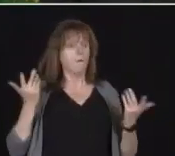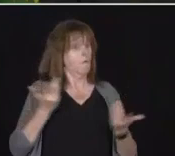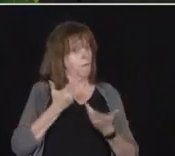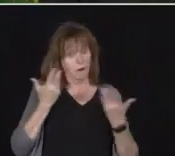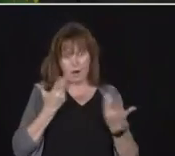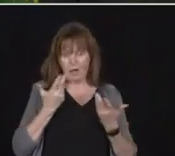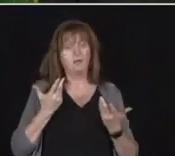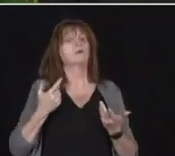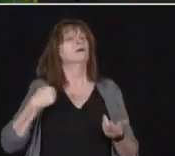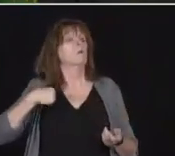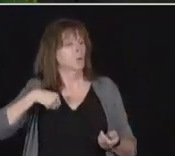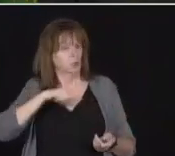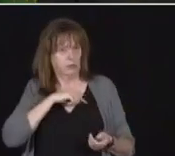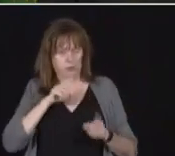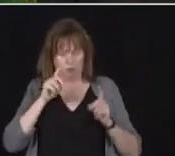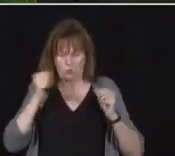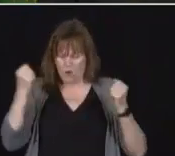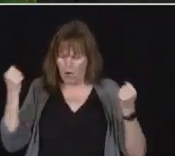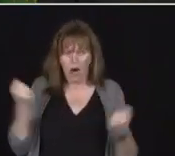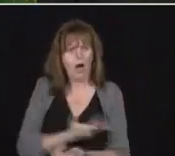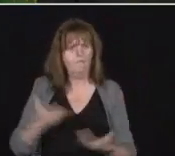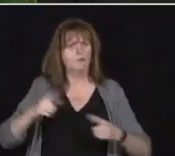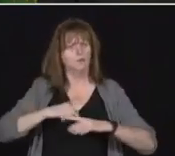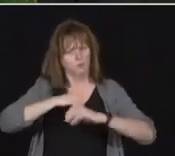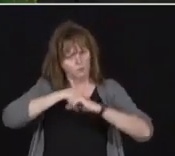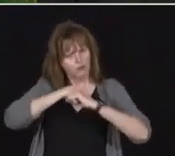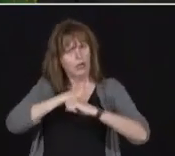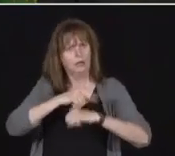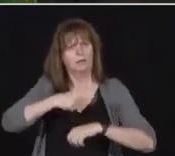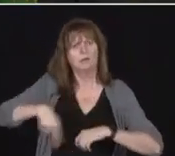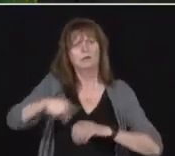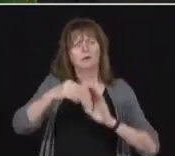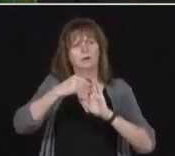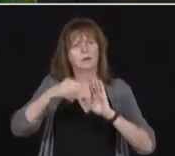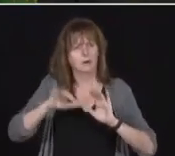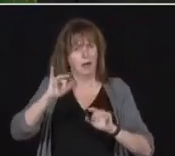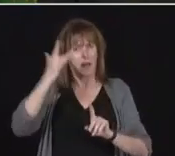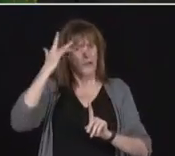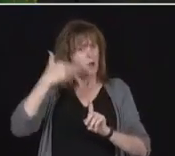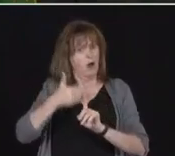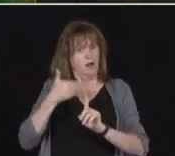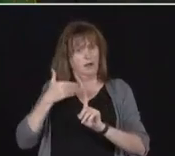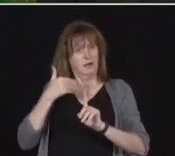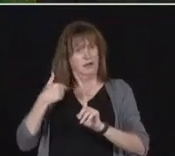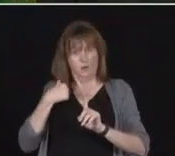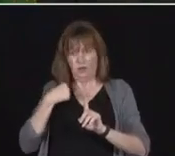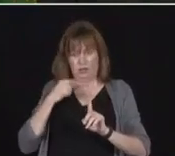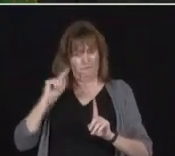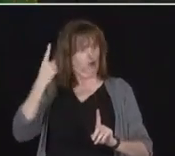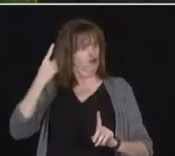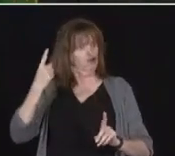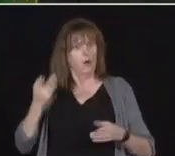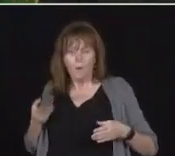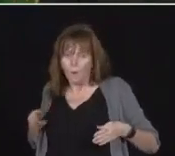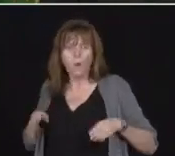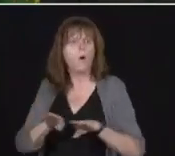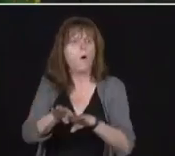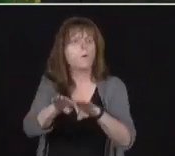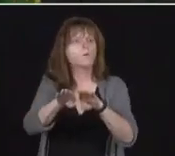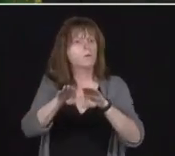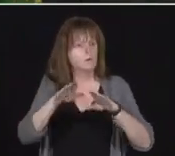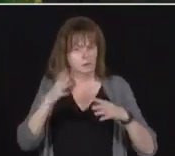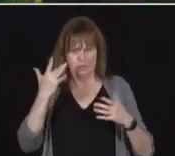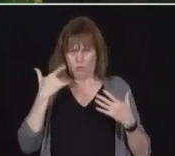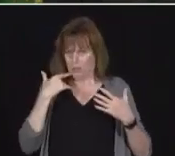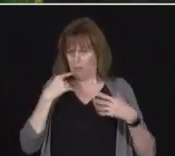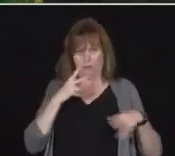is the basis, Randy, why we closed schools in this province, the first in the country, and it is why they continue to be closed. Because we made an assessment of risk and